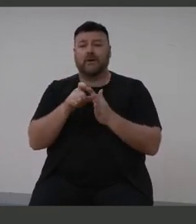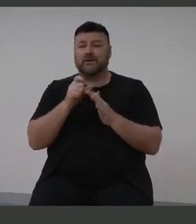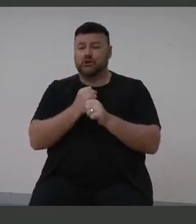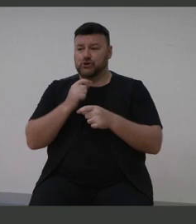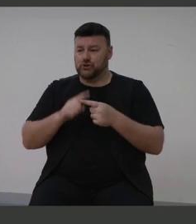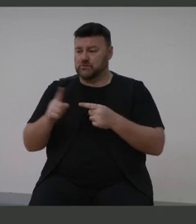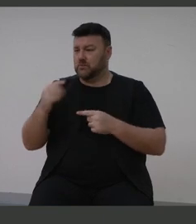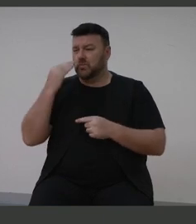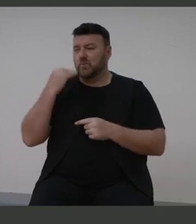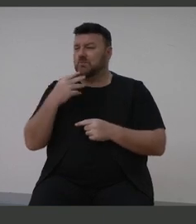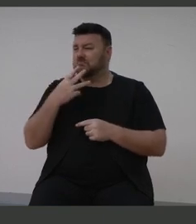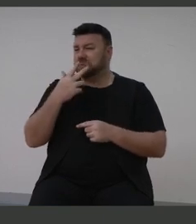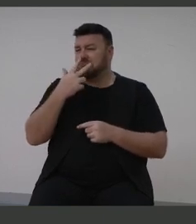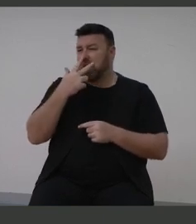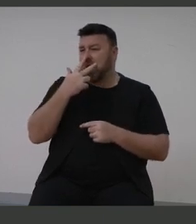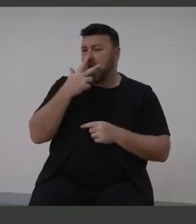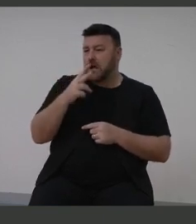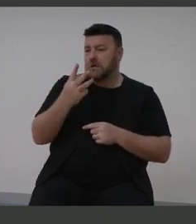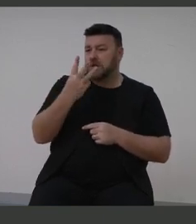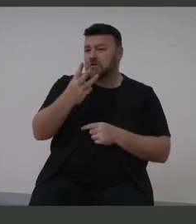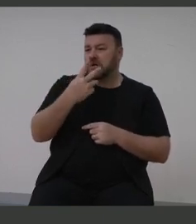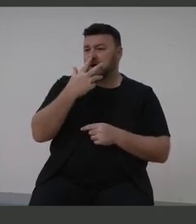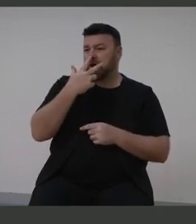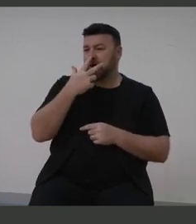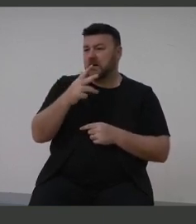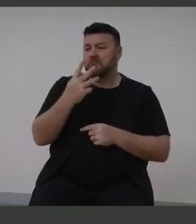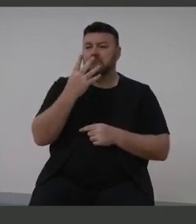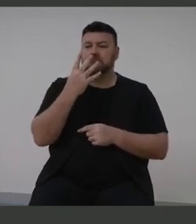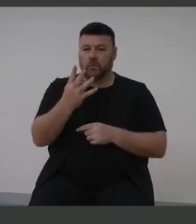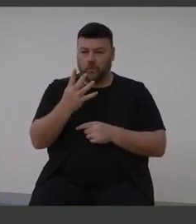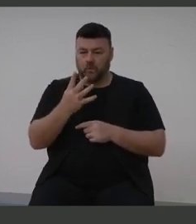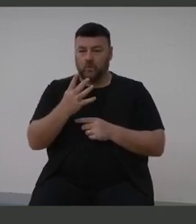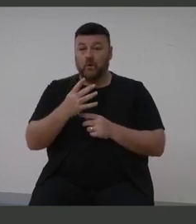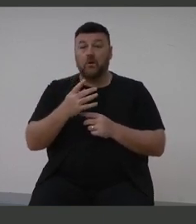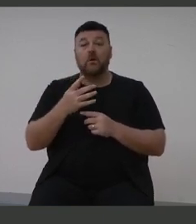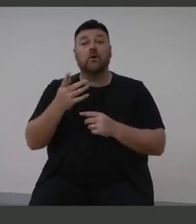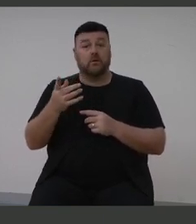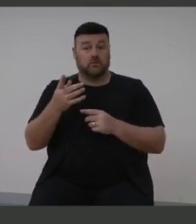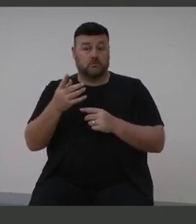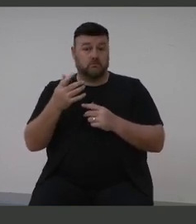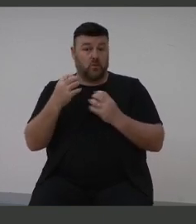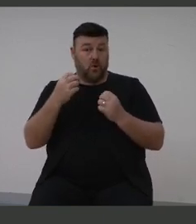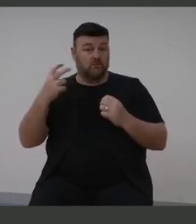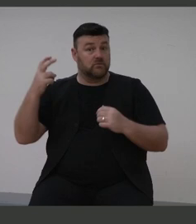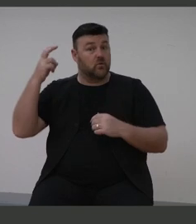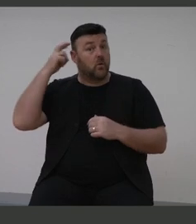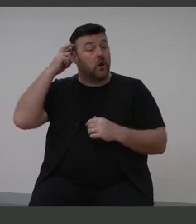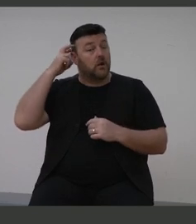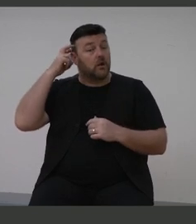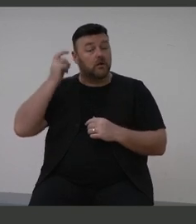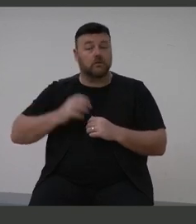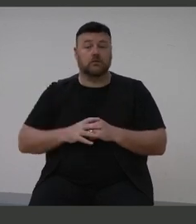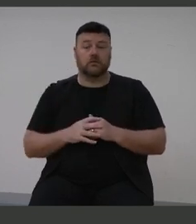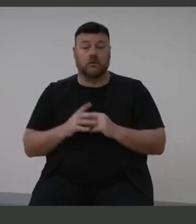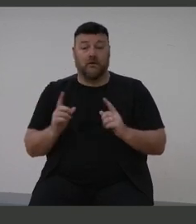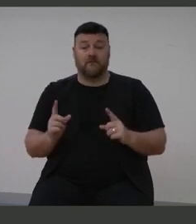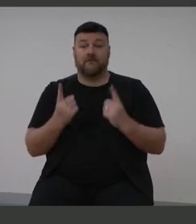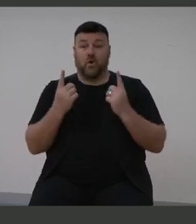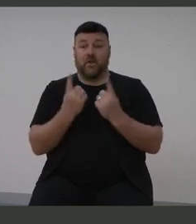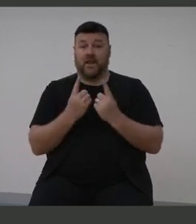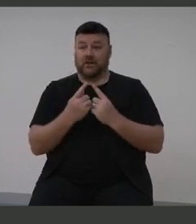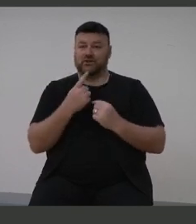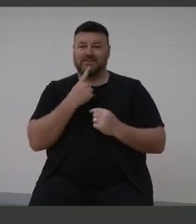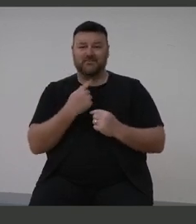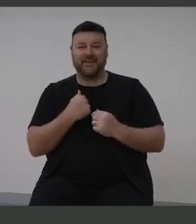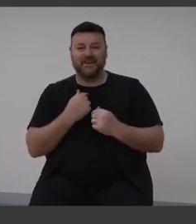about 83, 84 years of age, and she had the implant done through cochlear. And the first thing that she said to me,